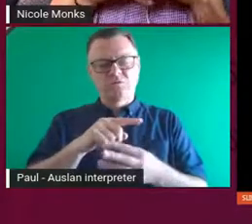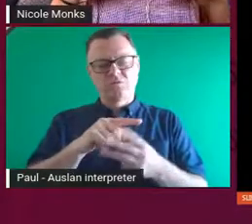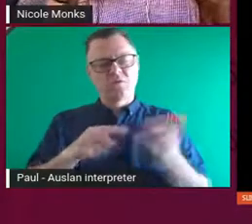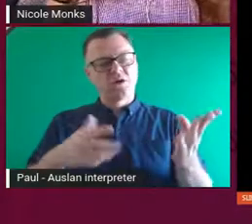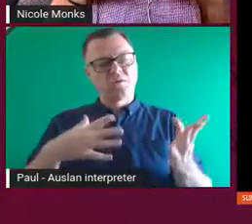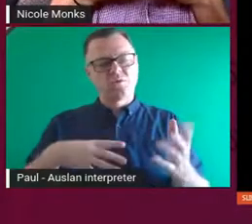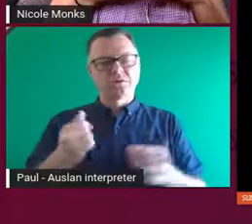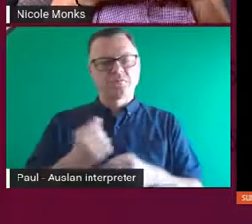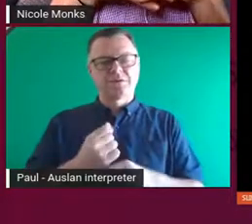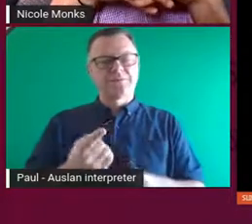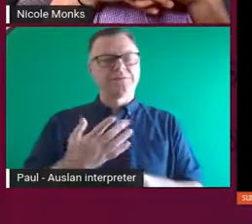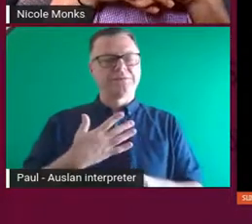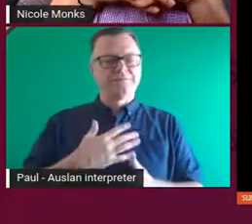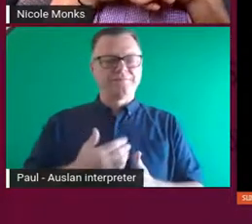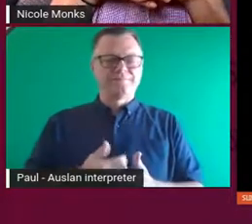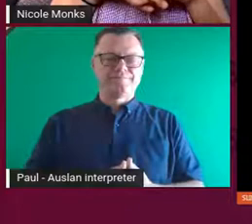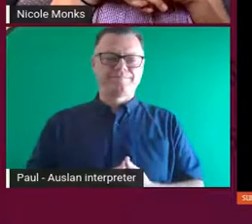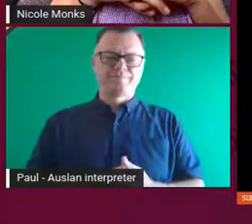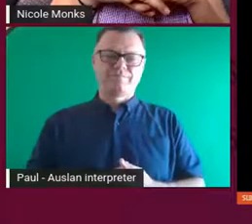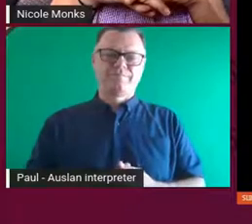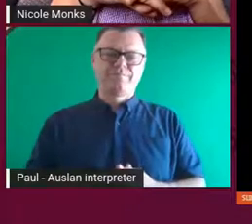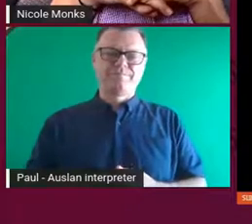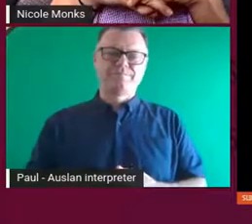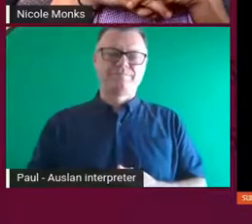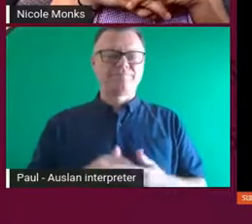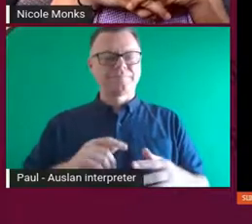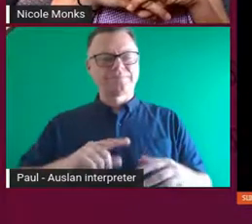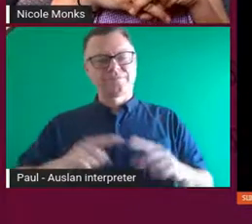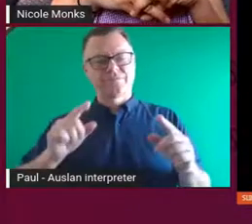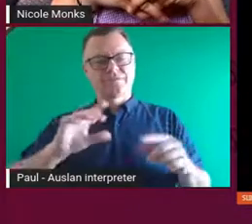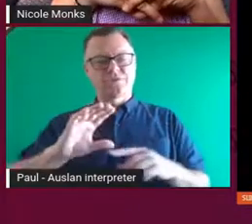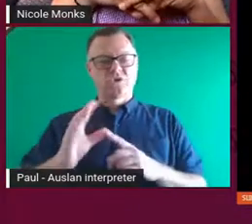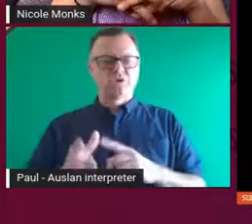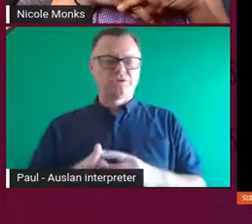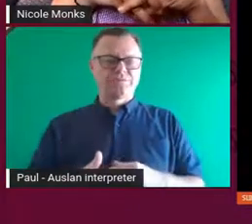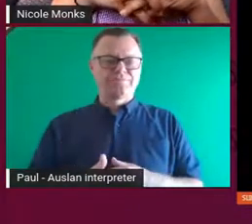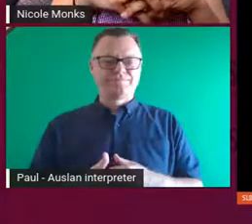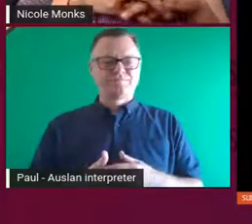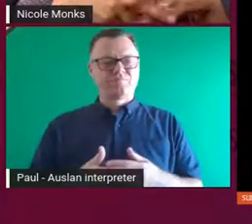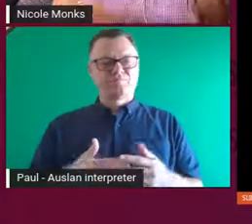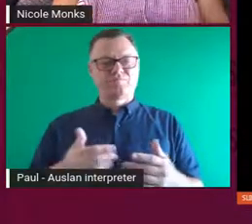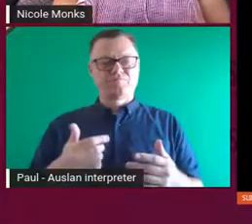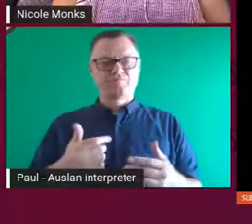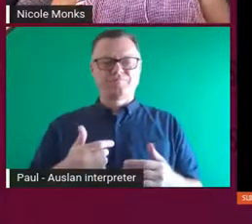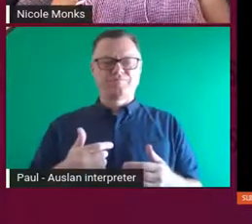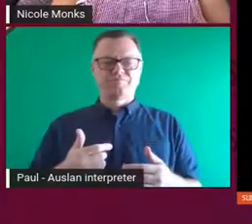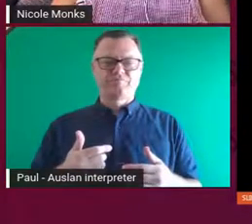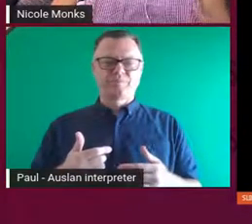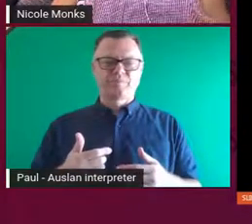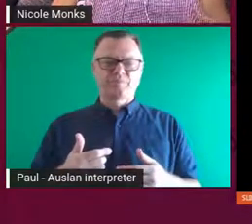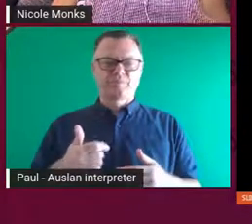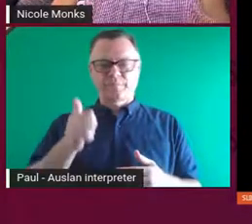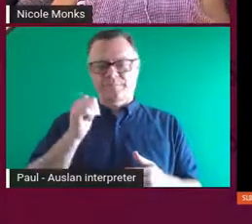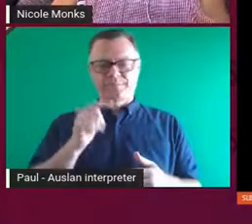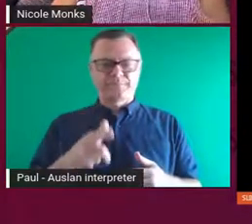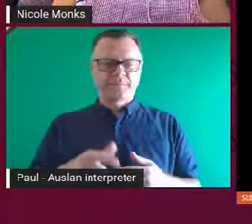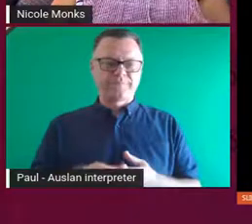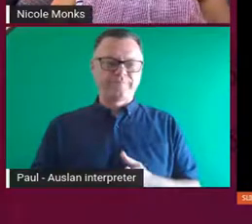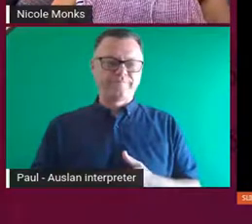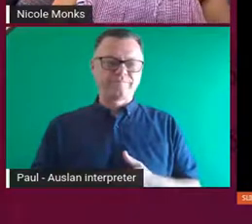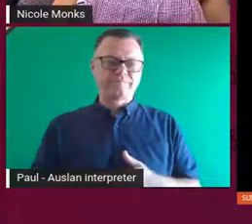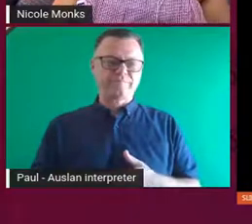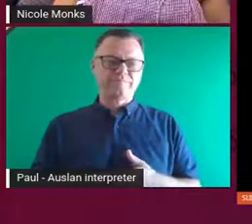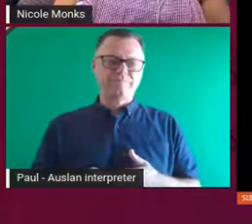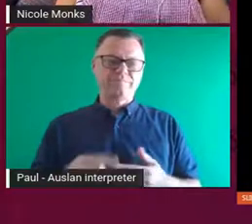that. And kind of, again, it's this kind of cross-cultural kind of connection across, you know, my